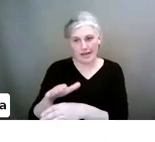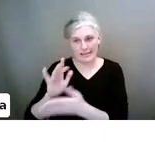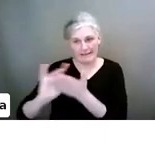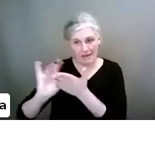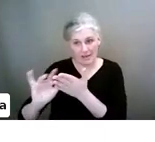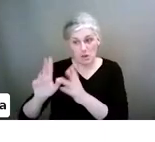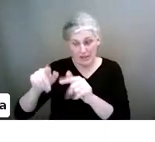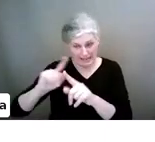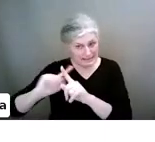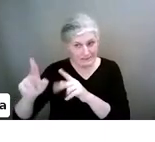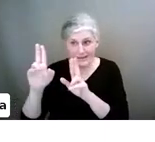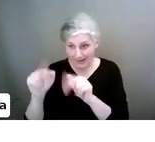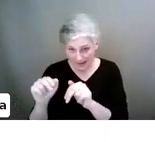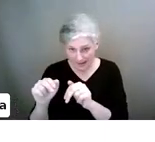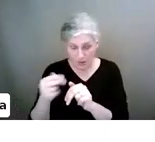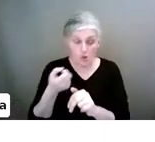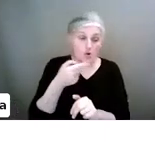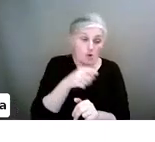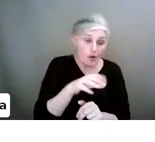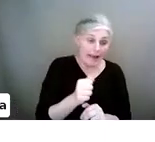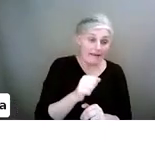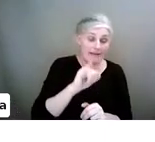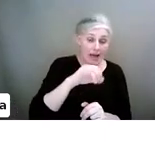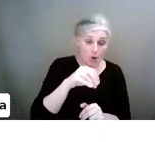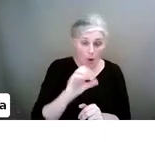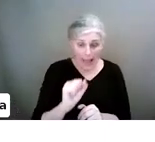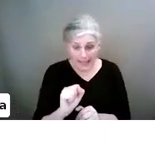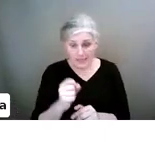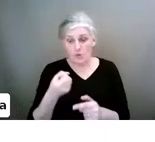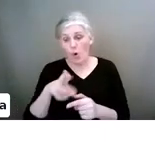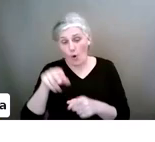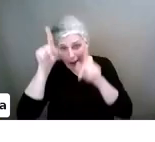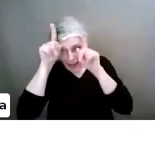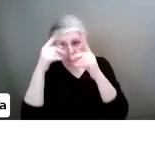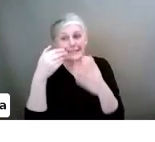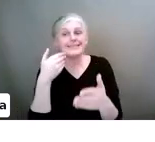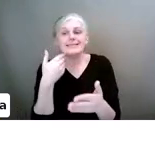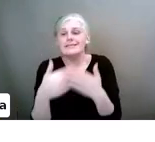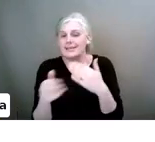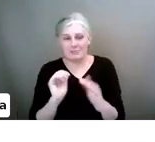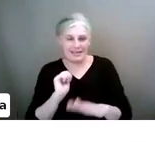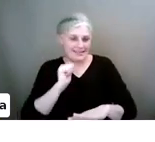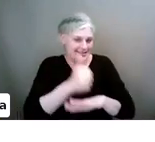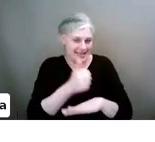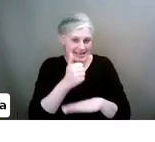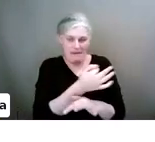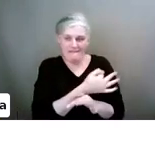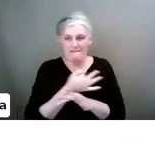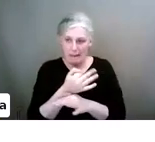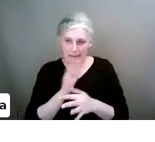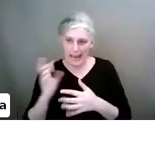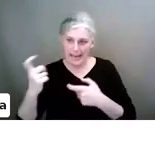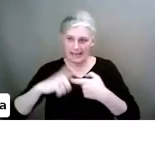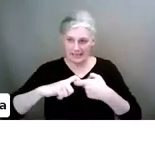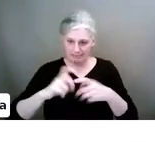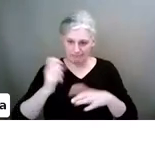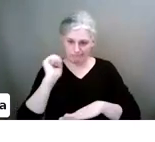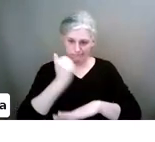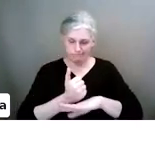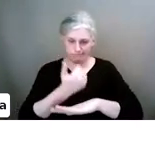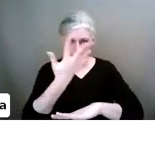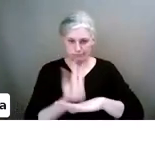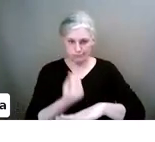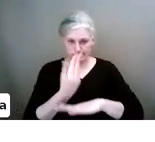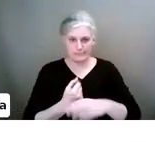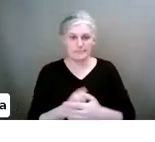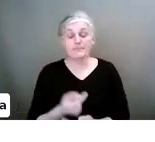and you have an Android or an iOS. It doesn't matter. You can use Family Link. And this is what it looks like. There is the app there. And I'm just